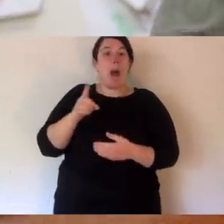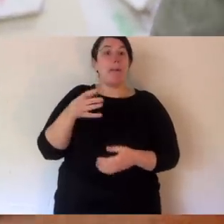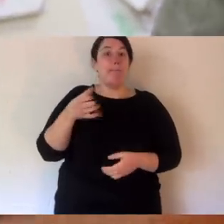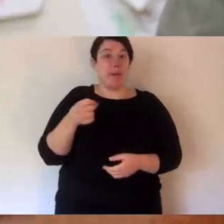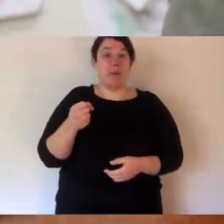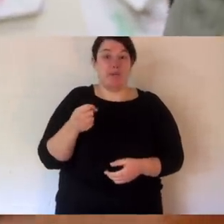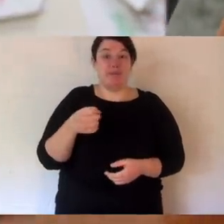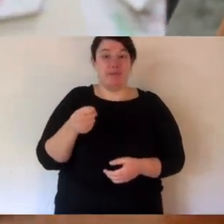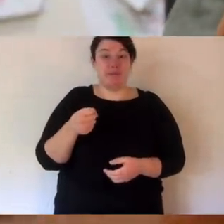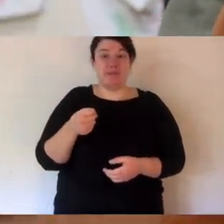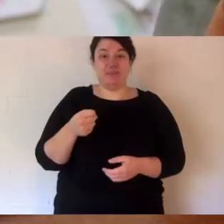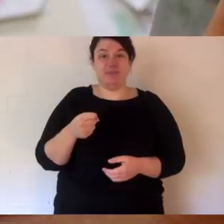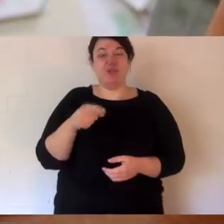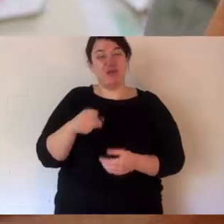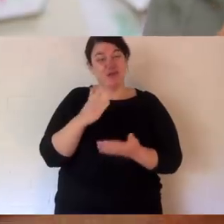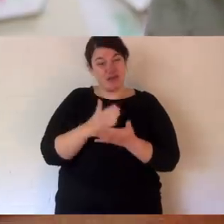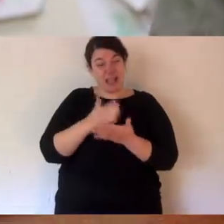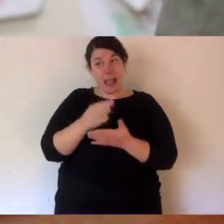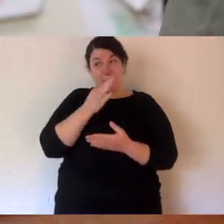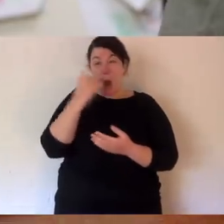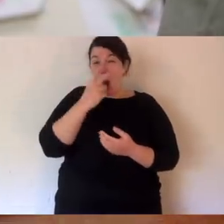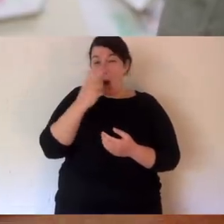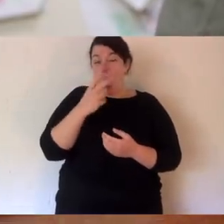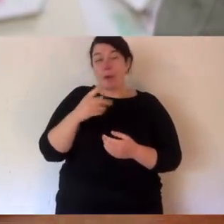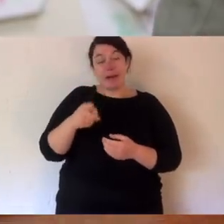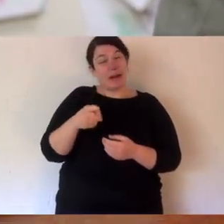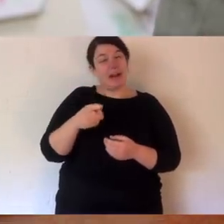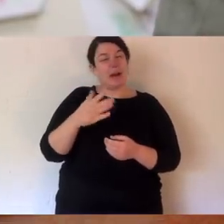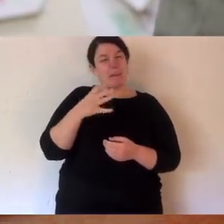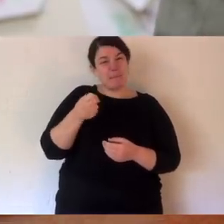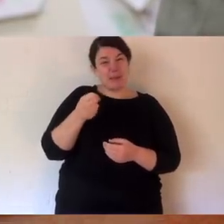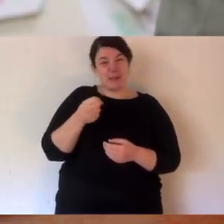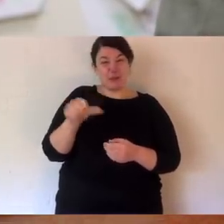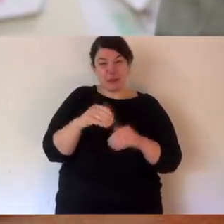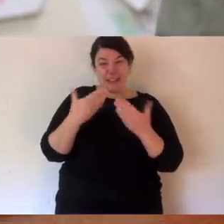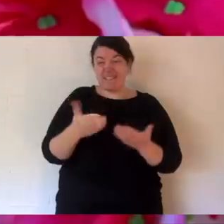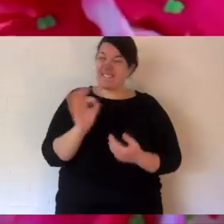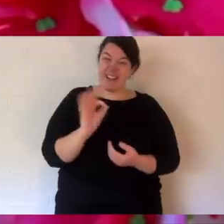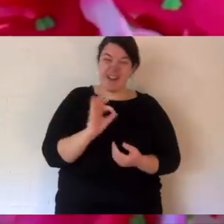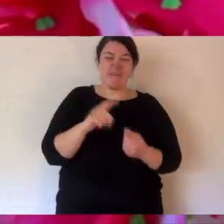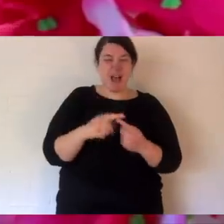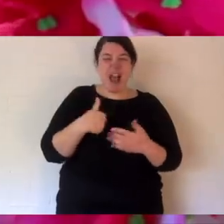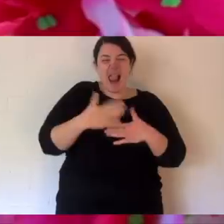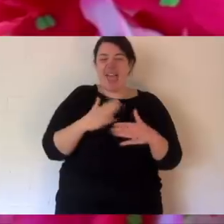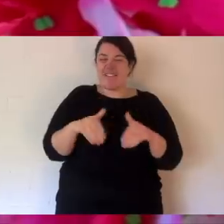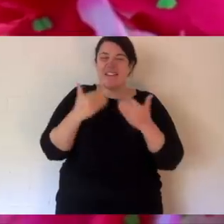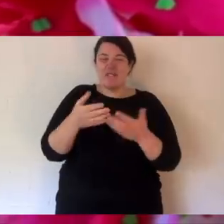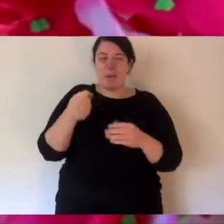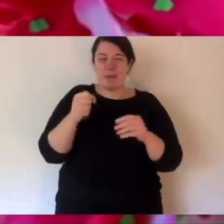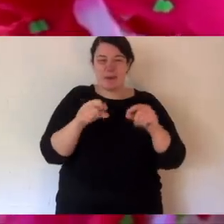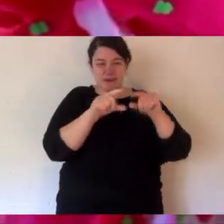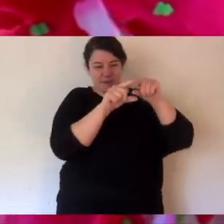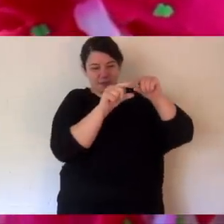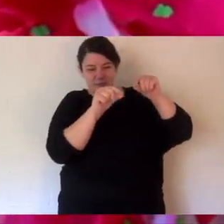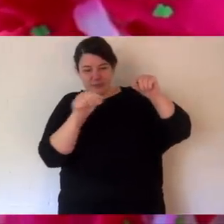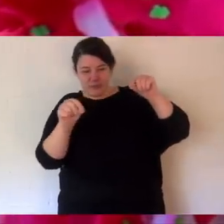This is her milk. Now, she's a bit big for milk, but I like that she's still my little mate, so we do that each day. This is an